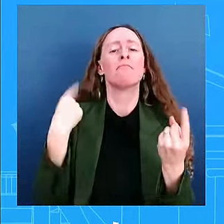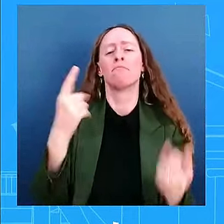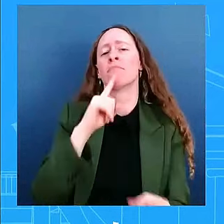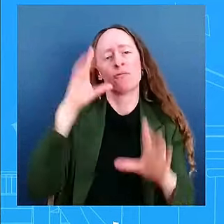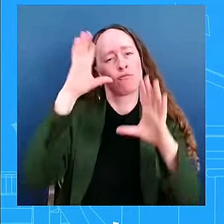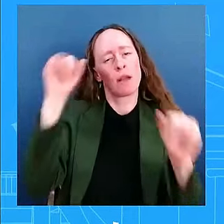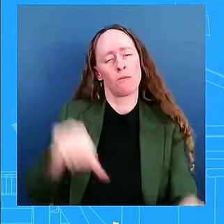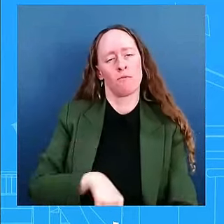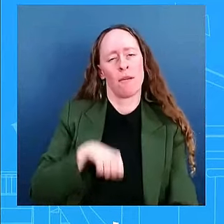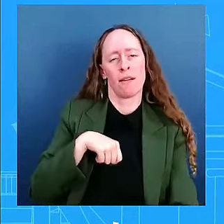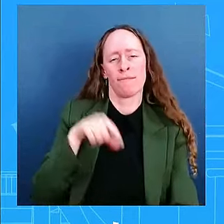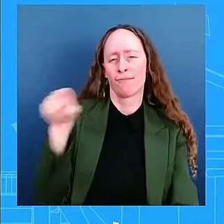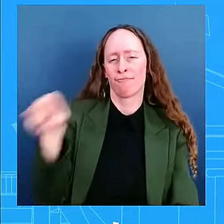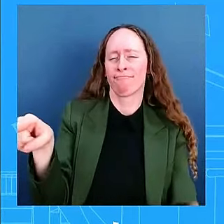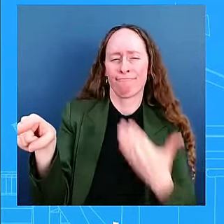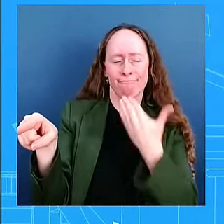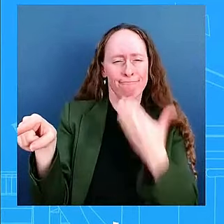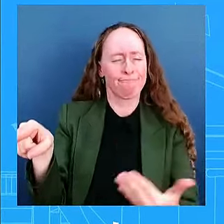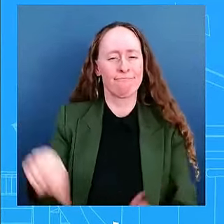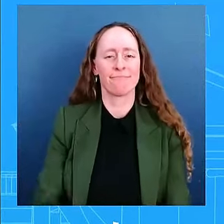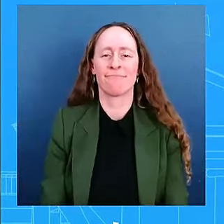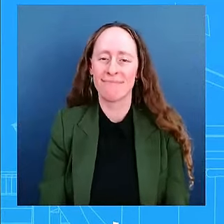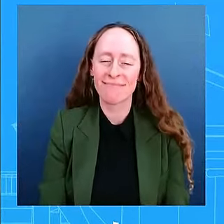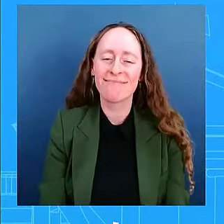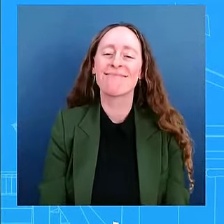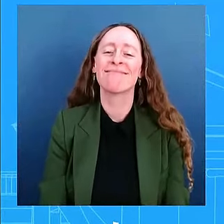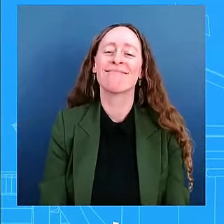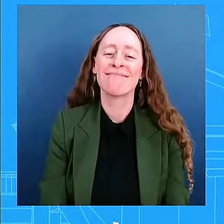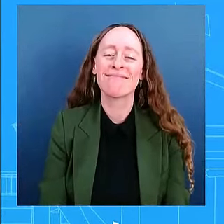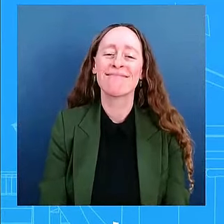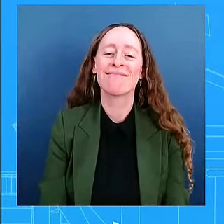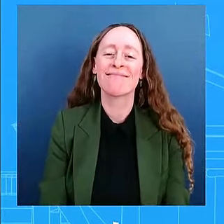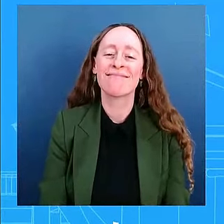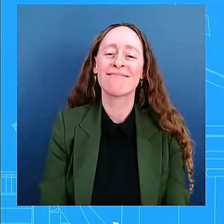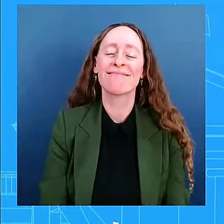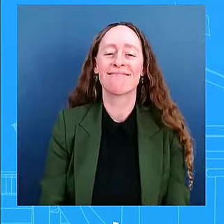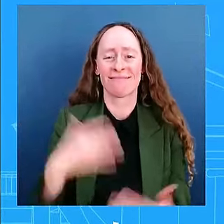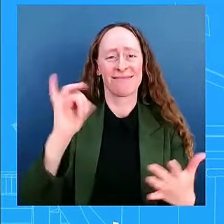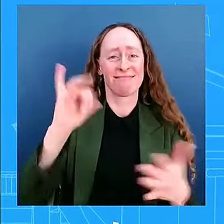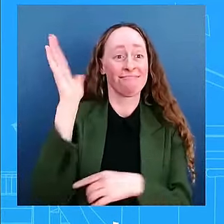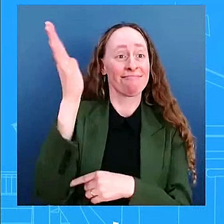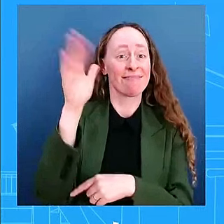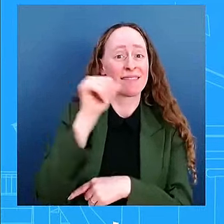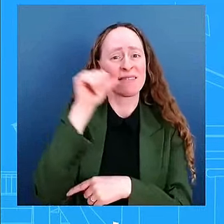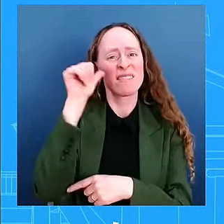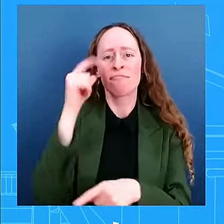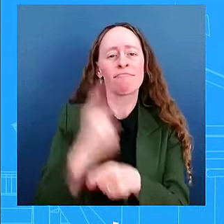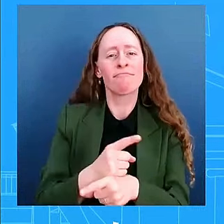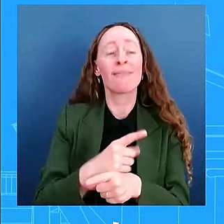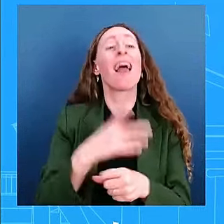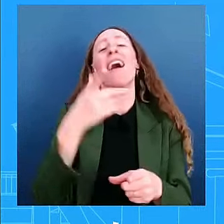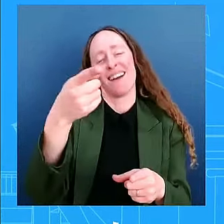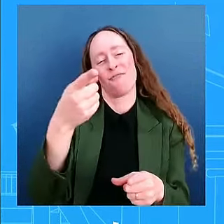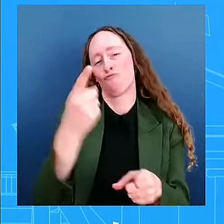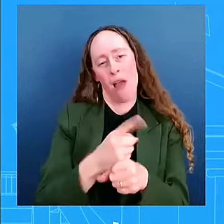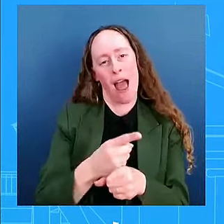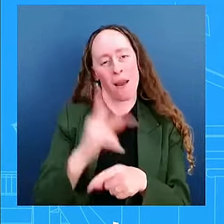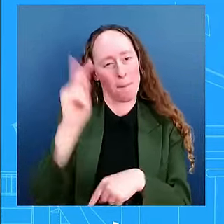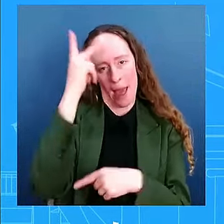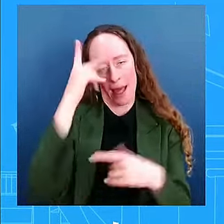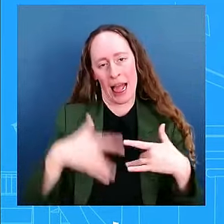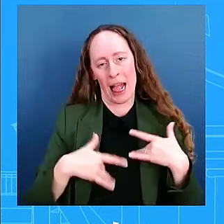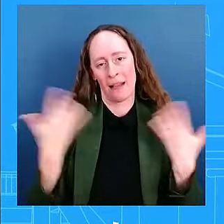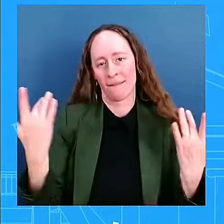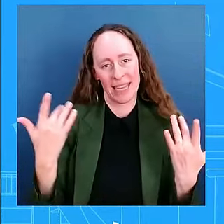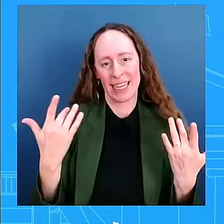what she, what he laid out yesterday, uh, that was a political, uh, event that he, that he spoke at, but I think, uh, lays out his